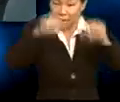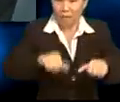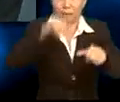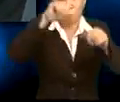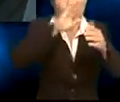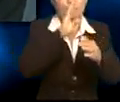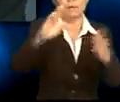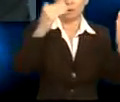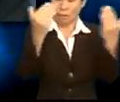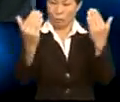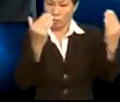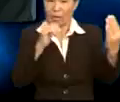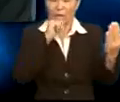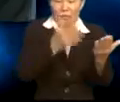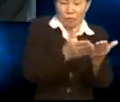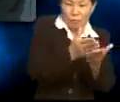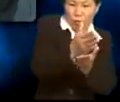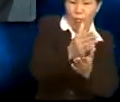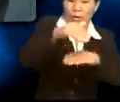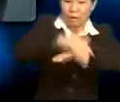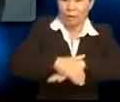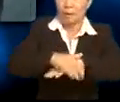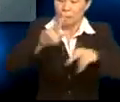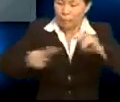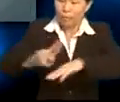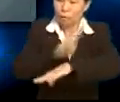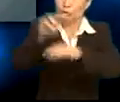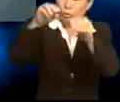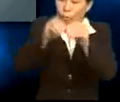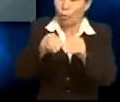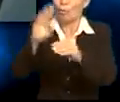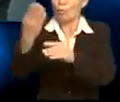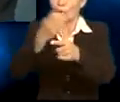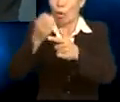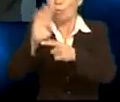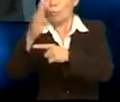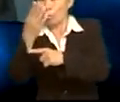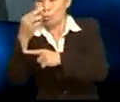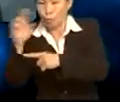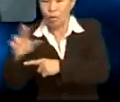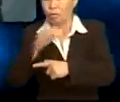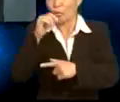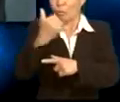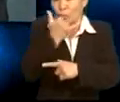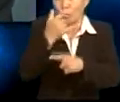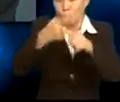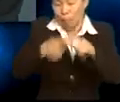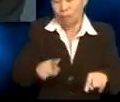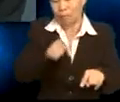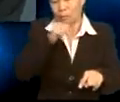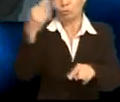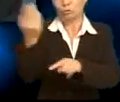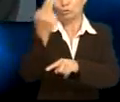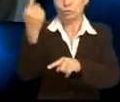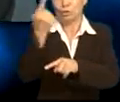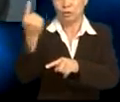can be compared. In informal English, people do use more blue or bluer. It's not wrong, but it's not